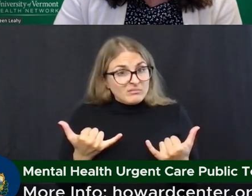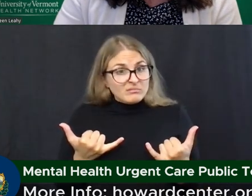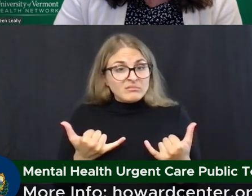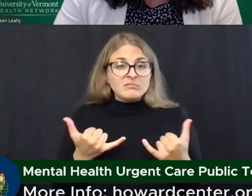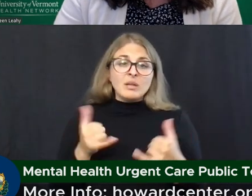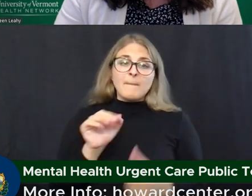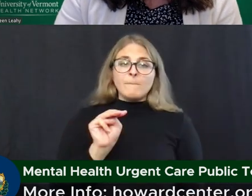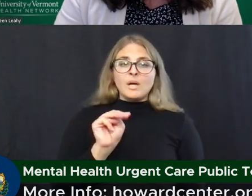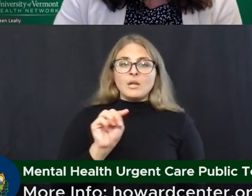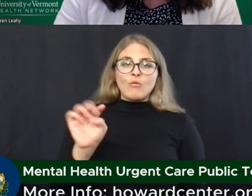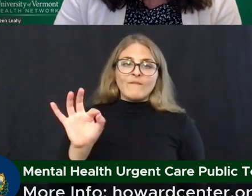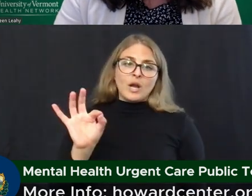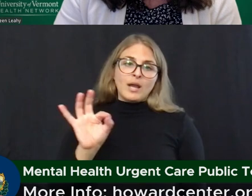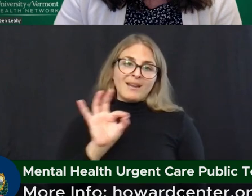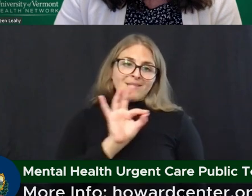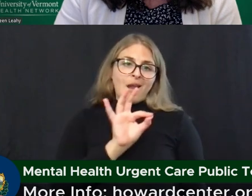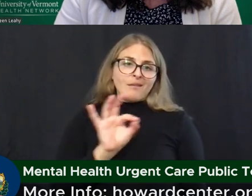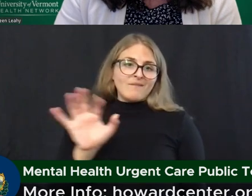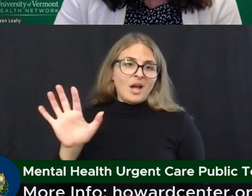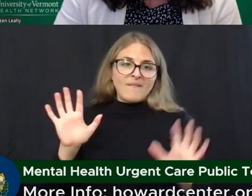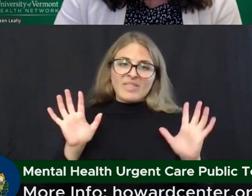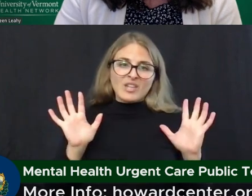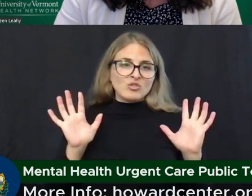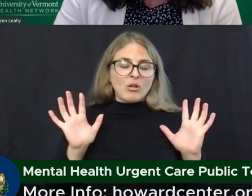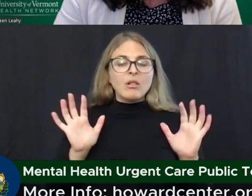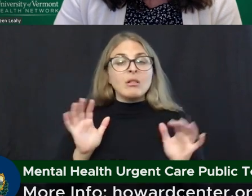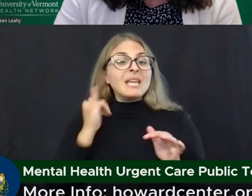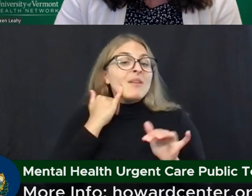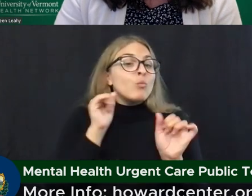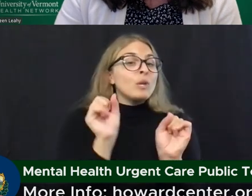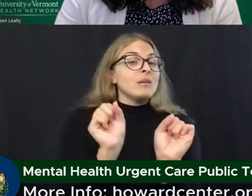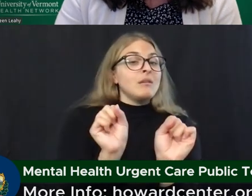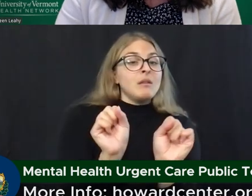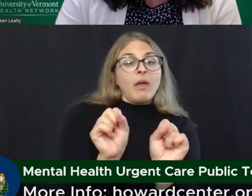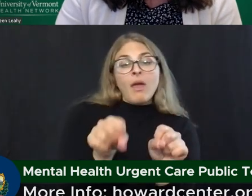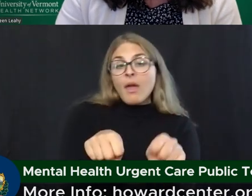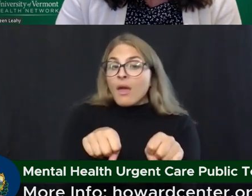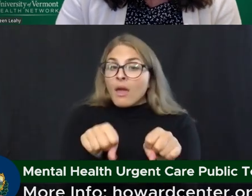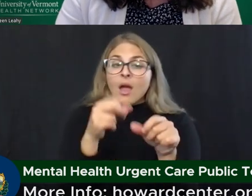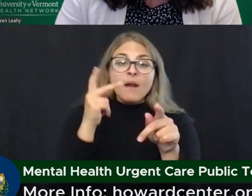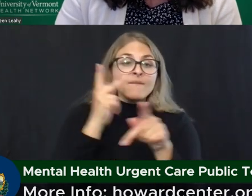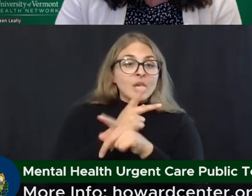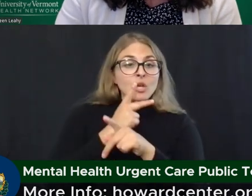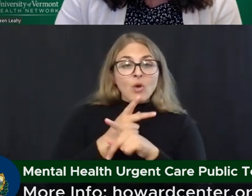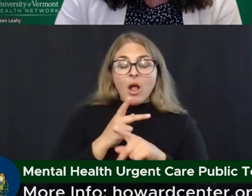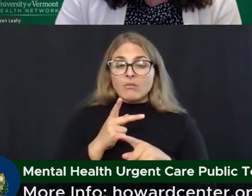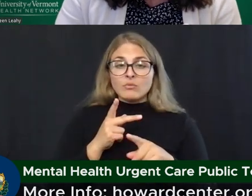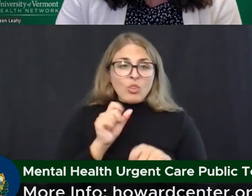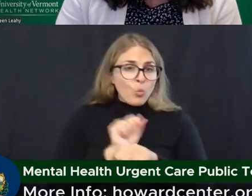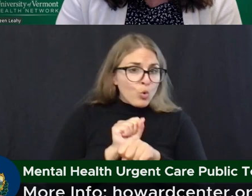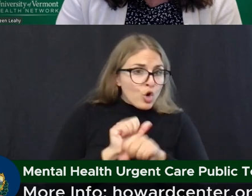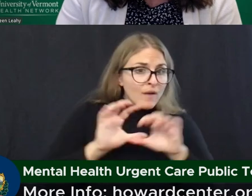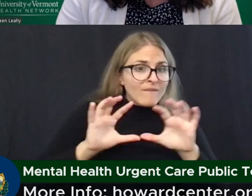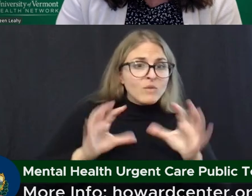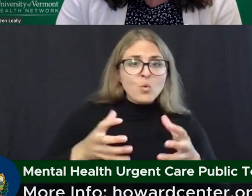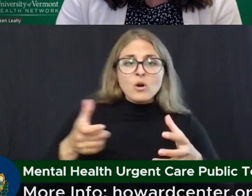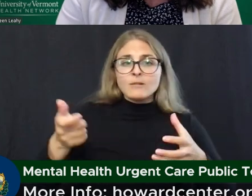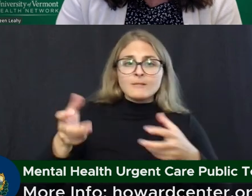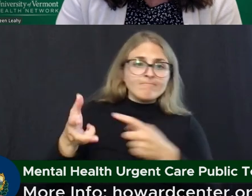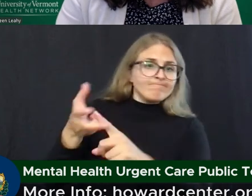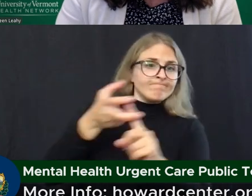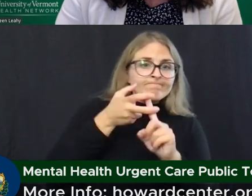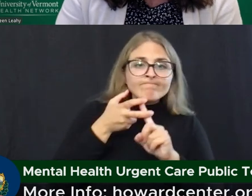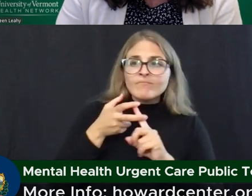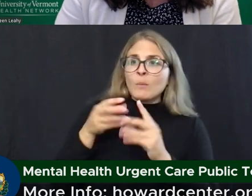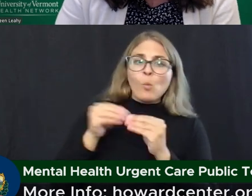through Friday 9 to 5. But if we can solve for some of our workforce challenges, attract more people to Vermont, have more